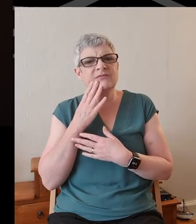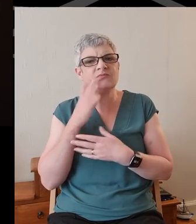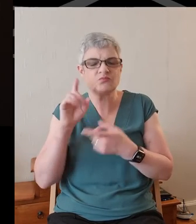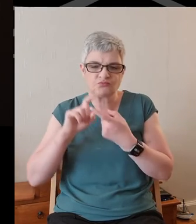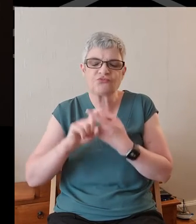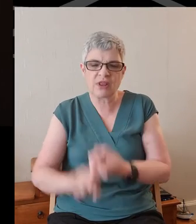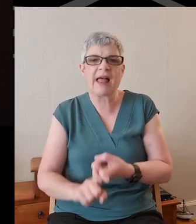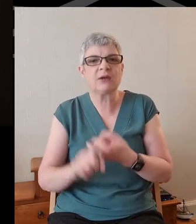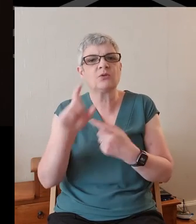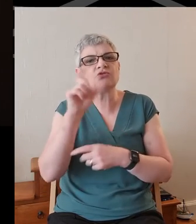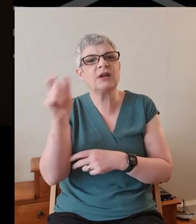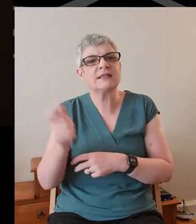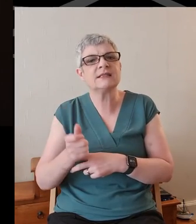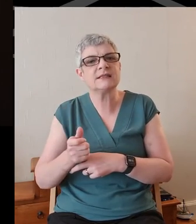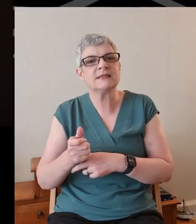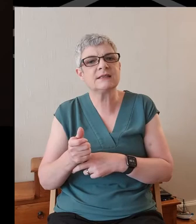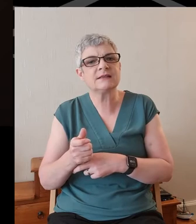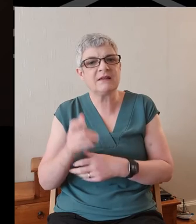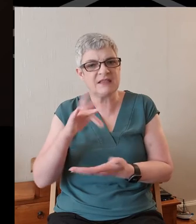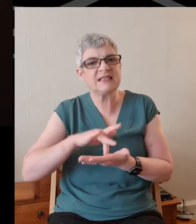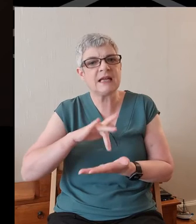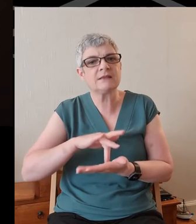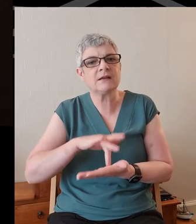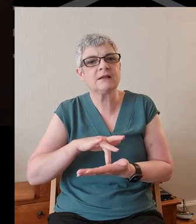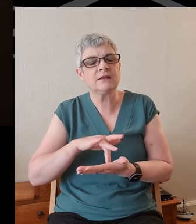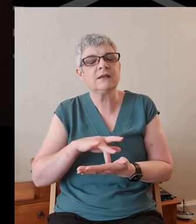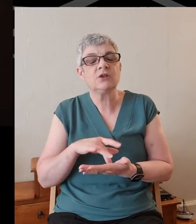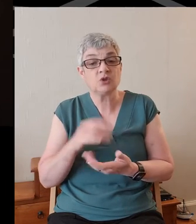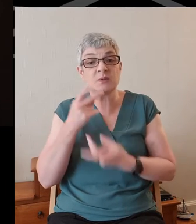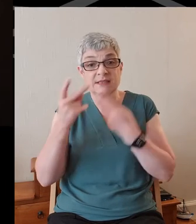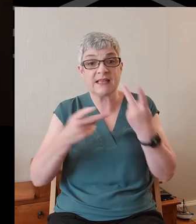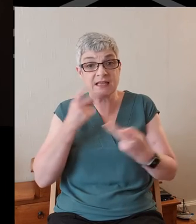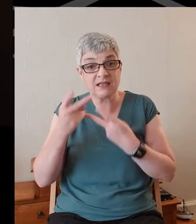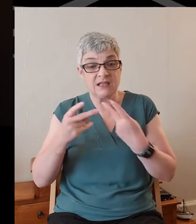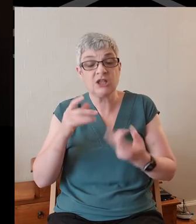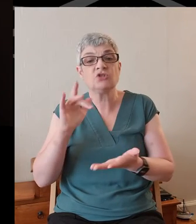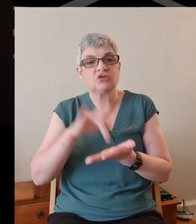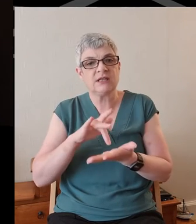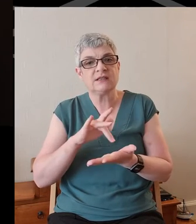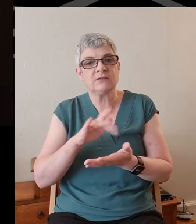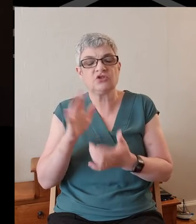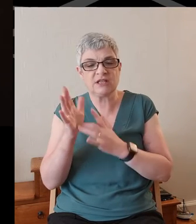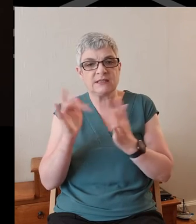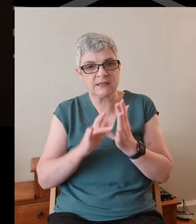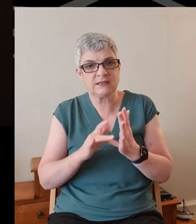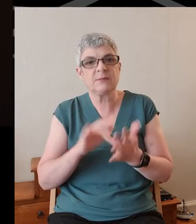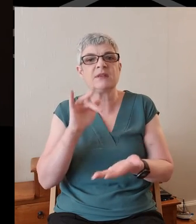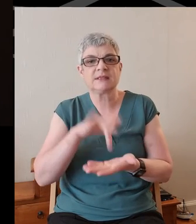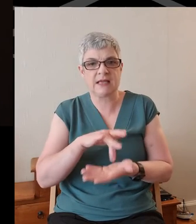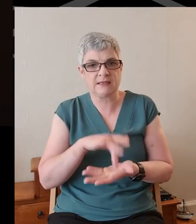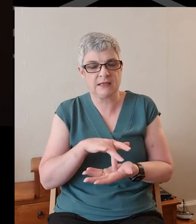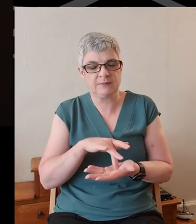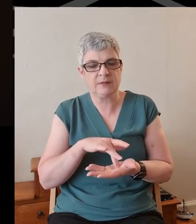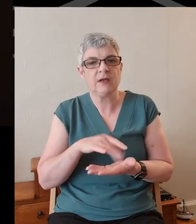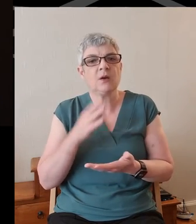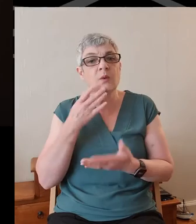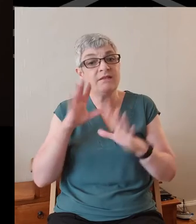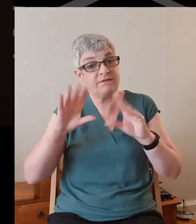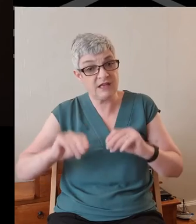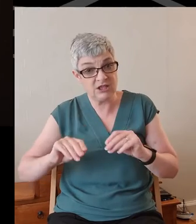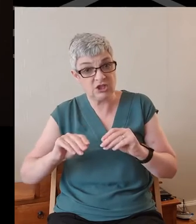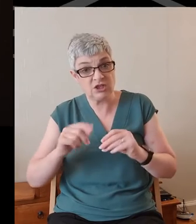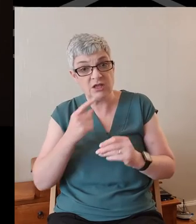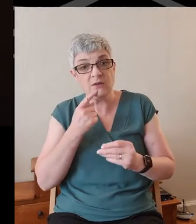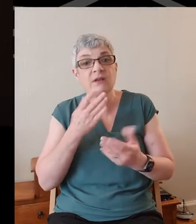on Christ at the center and so we sing Jesus be the center and after we've sung the hymn we'll confess our